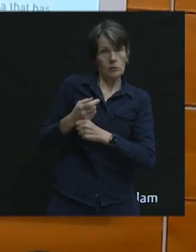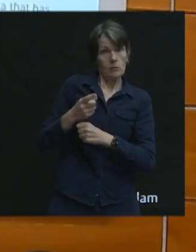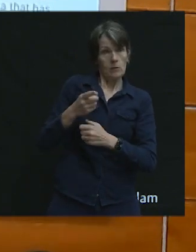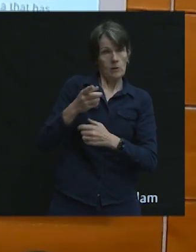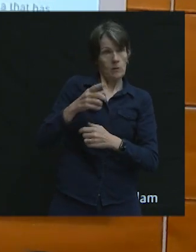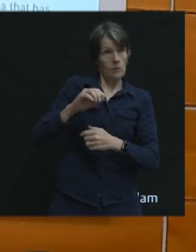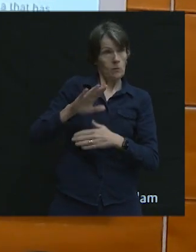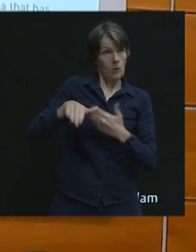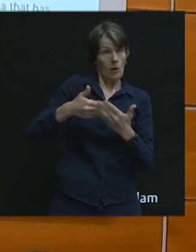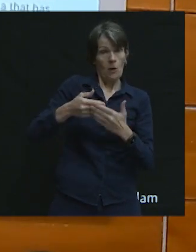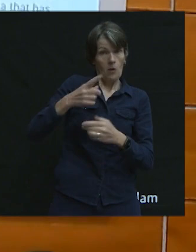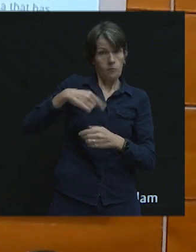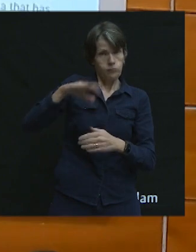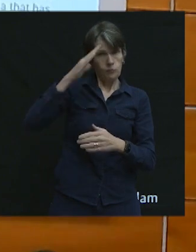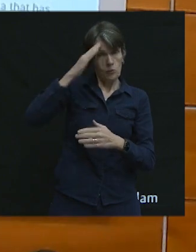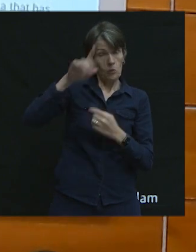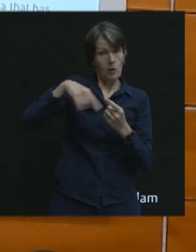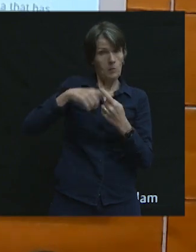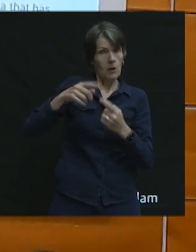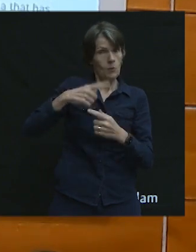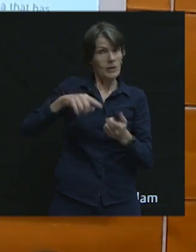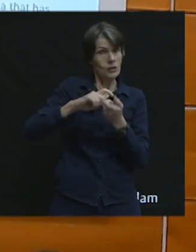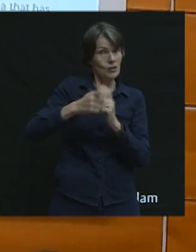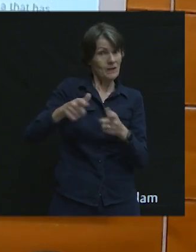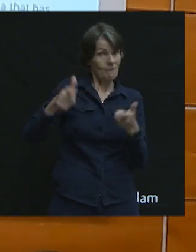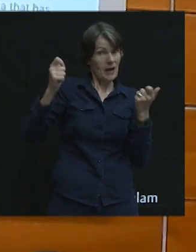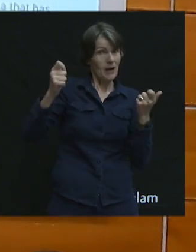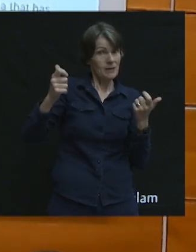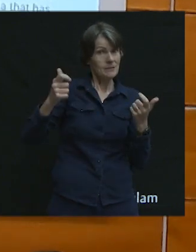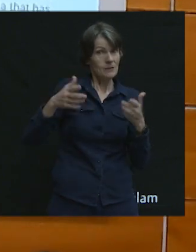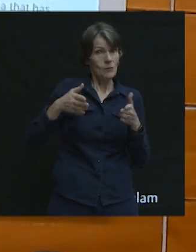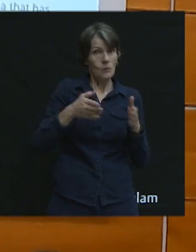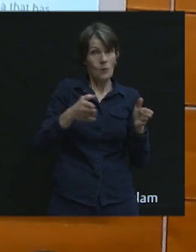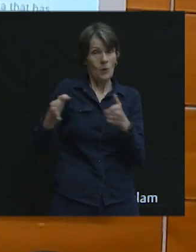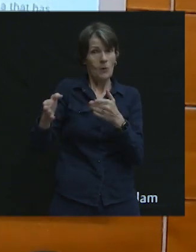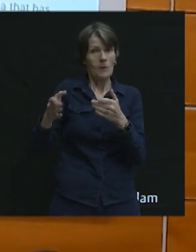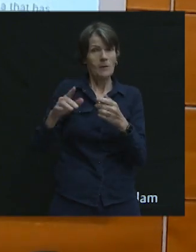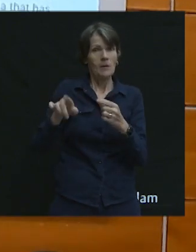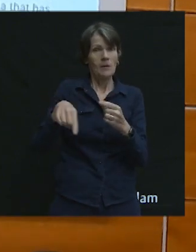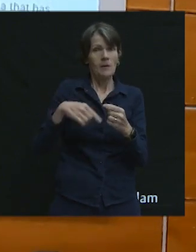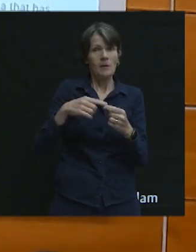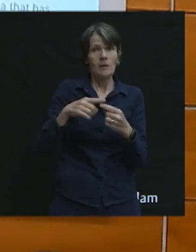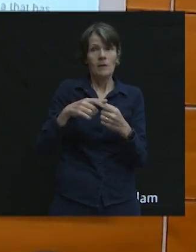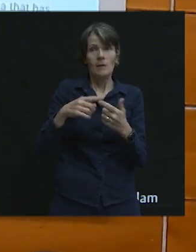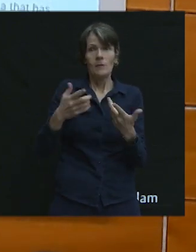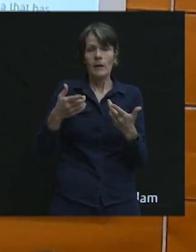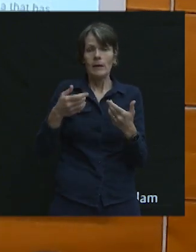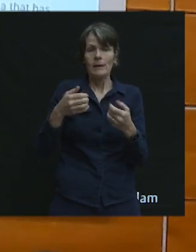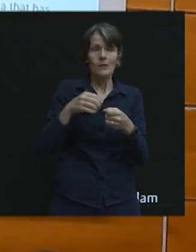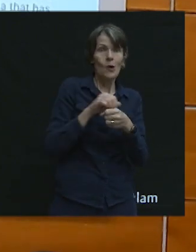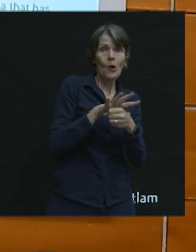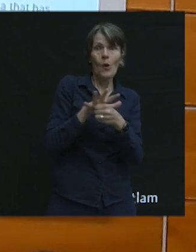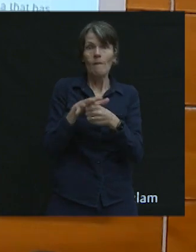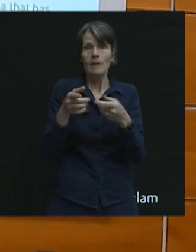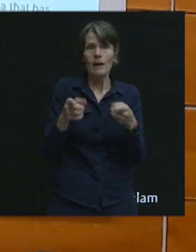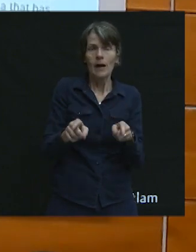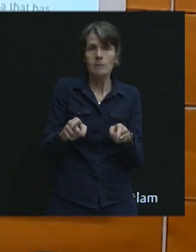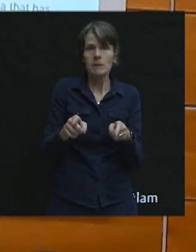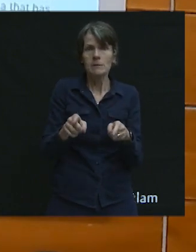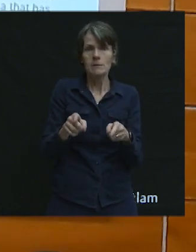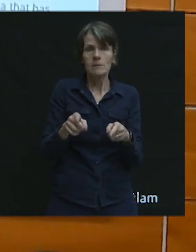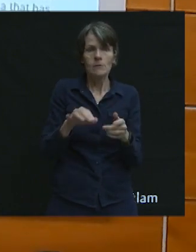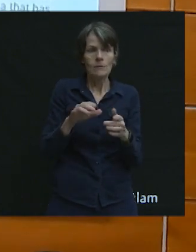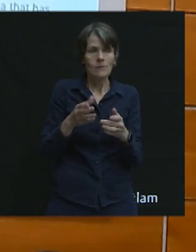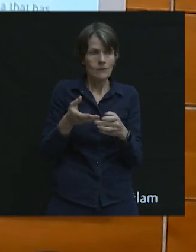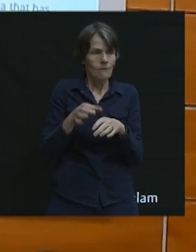we all of a sudden were able to change quite quickly also the road space. And that's when the pandemic happened. And all of a sudden, we had to figure out